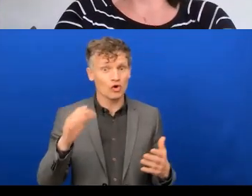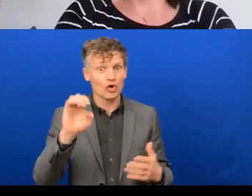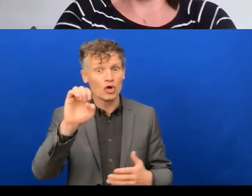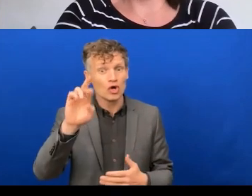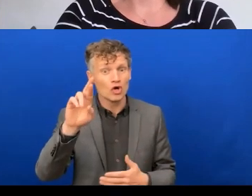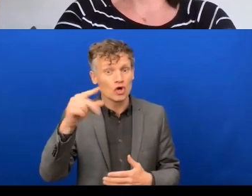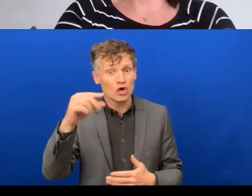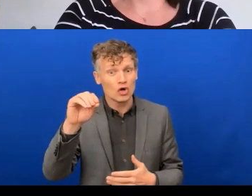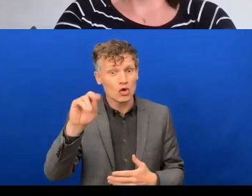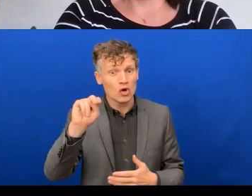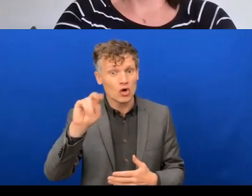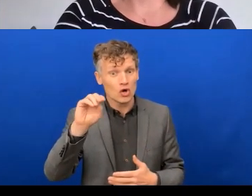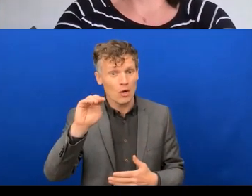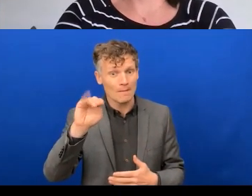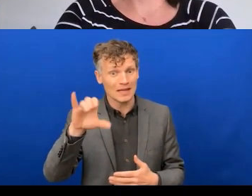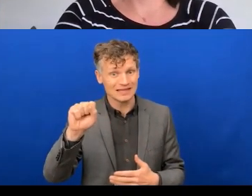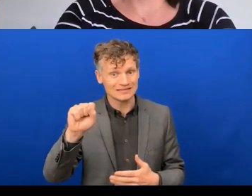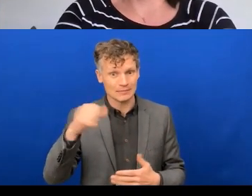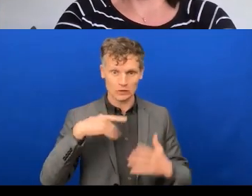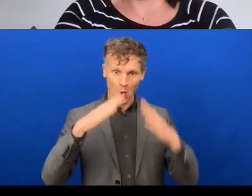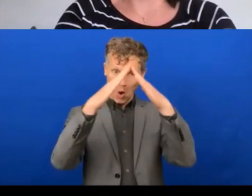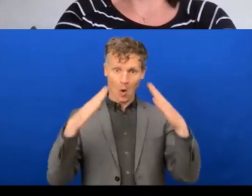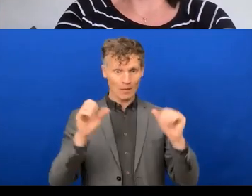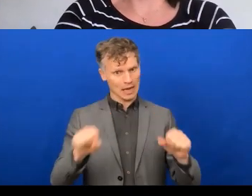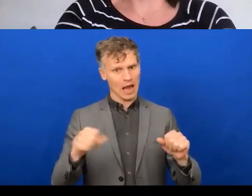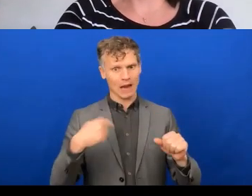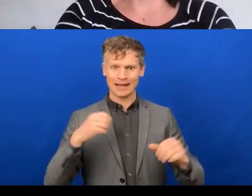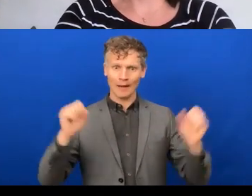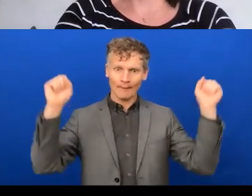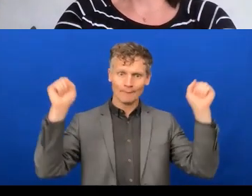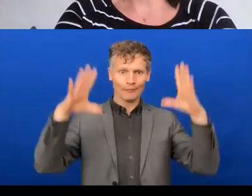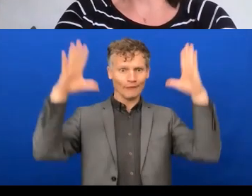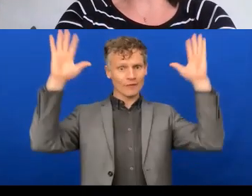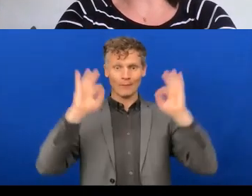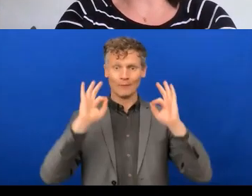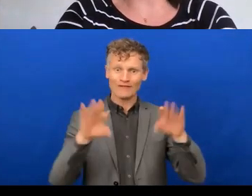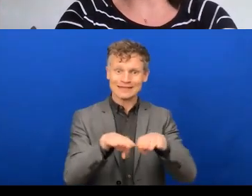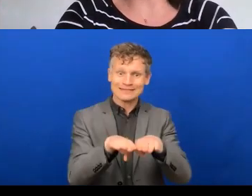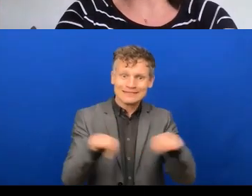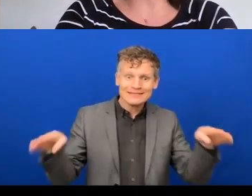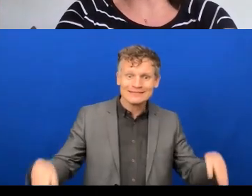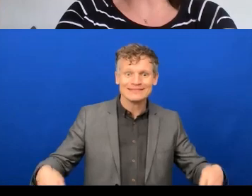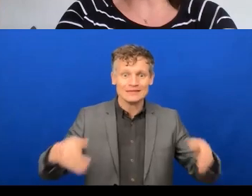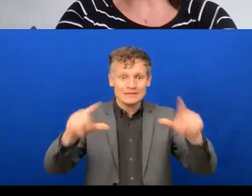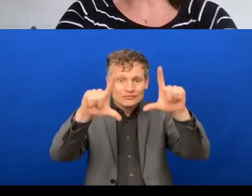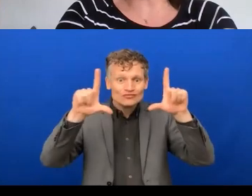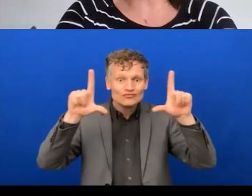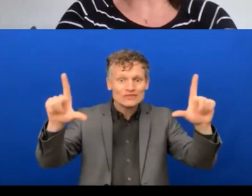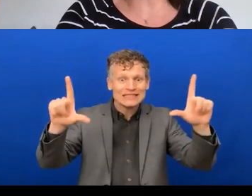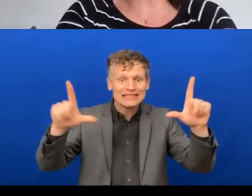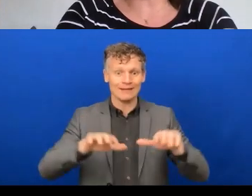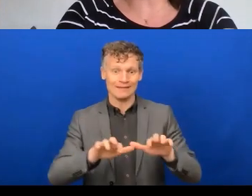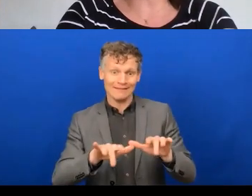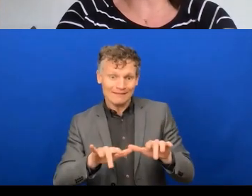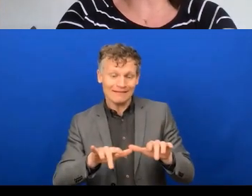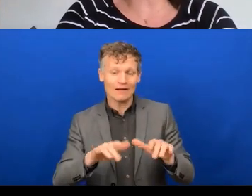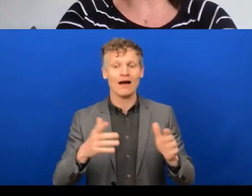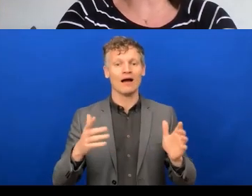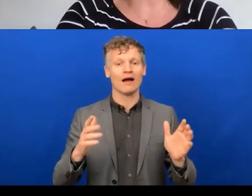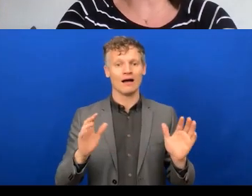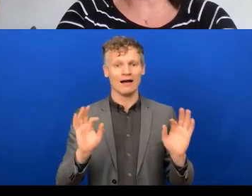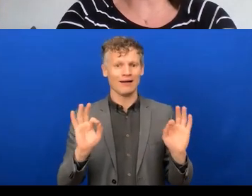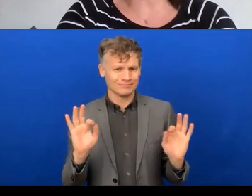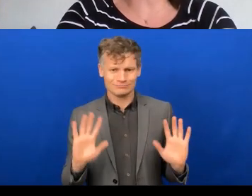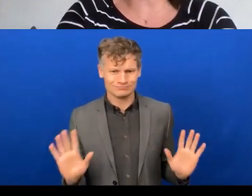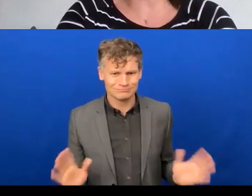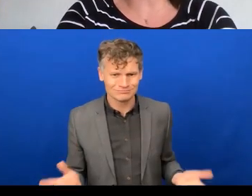that's going to have an impact on people's physical mental health in the long term. Oh, absolutely. Anyone who's trained to be an osteopath or a chiropractor in